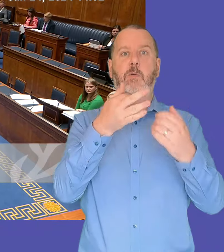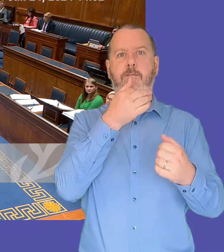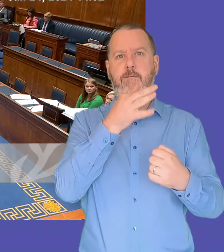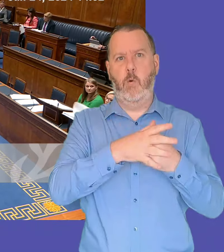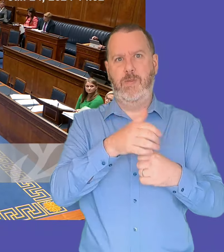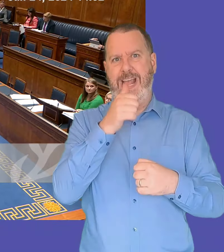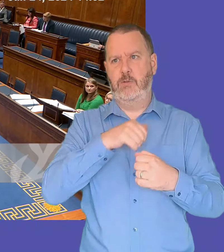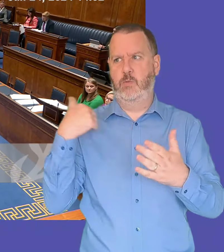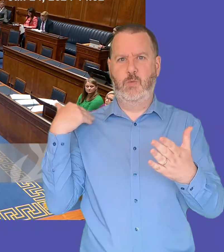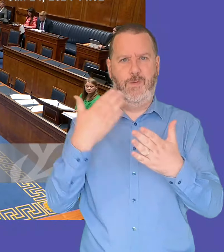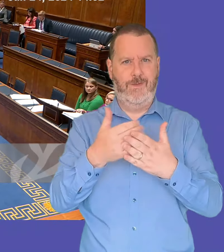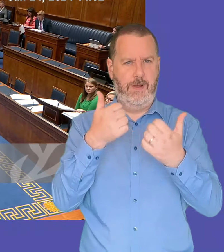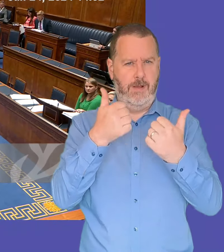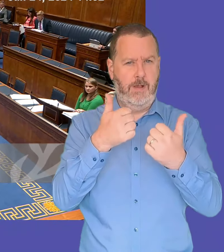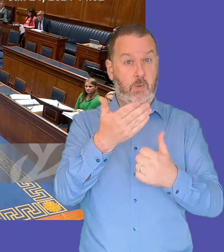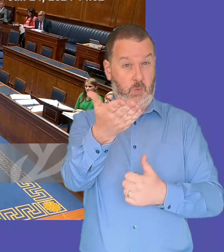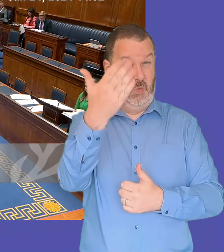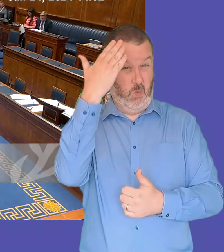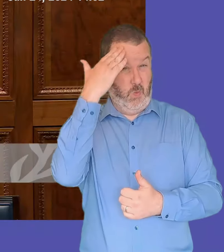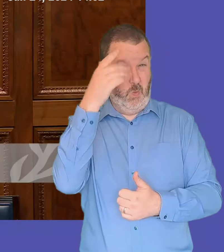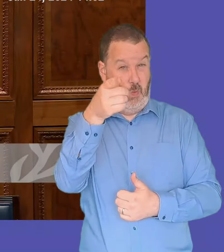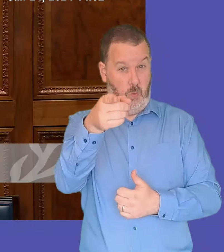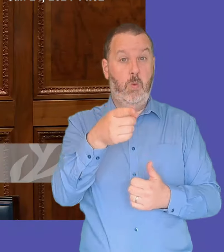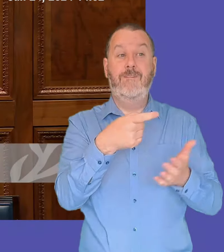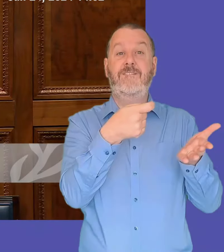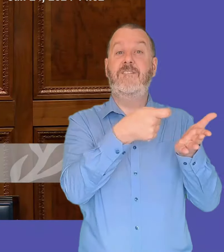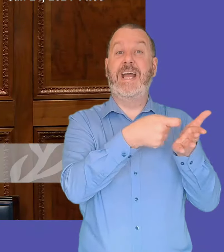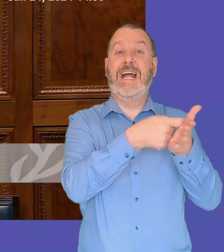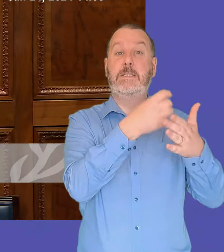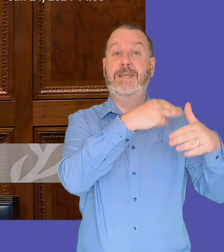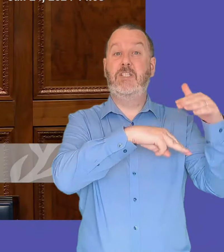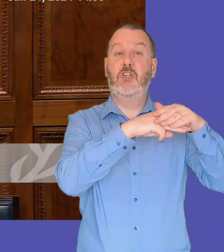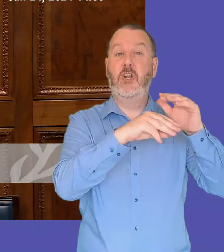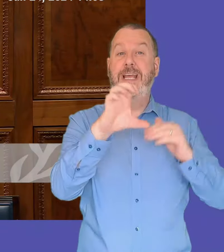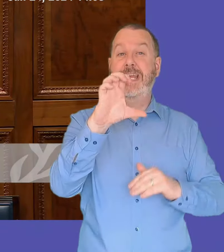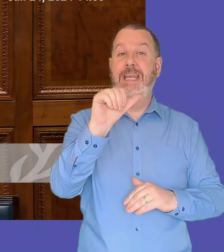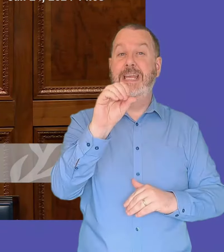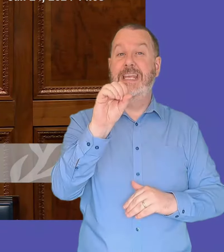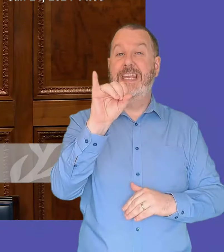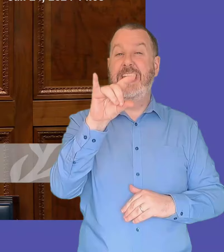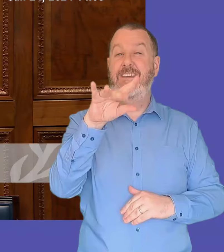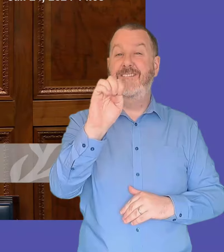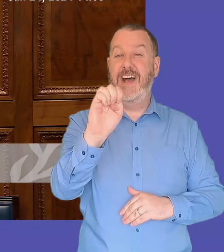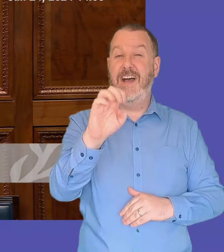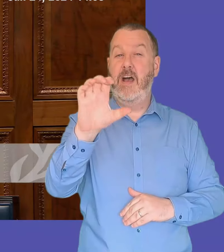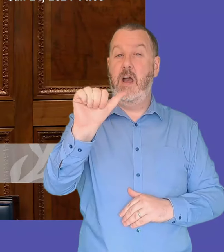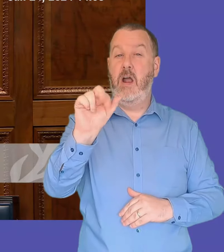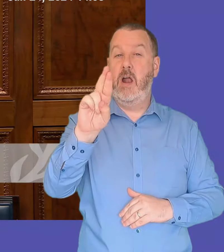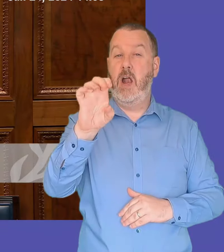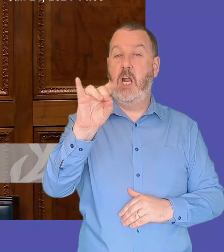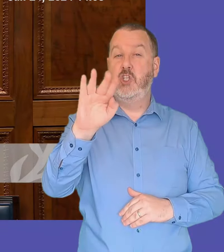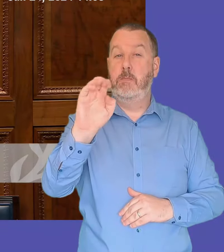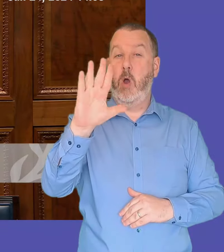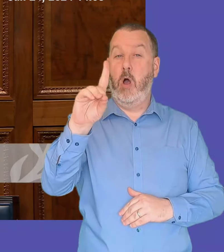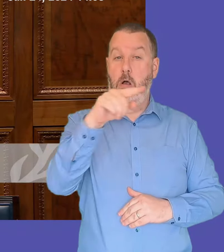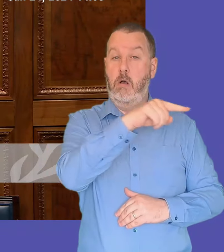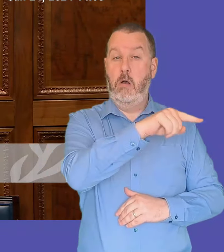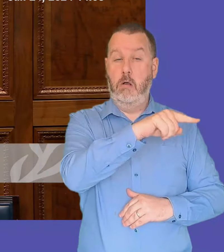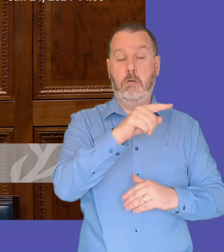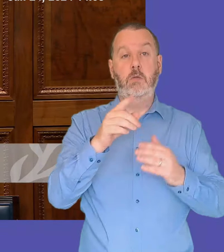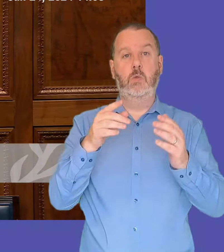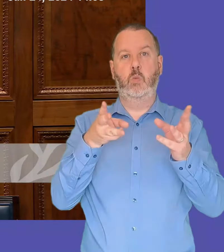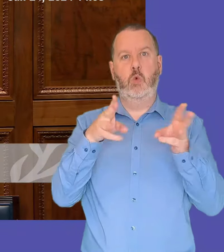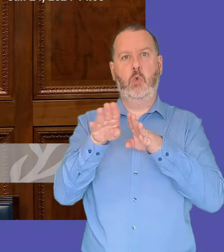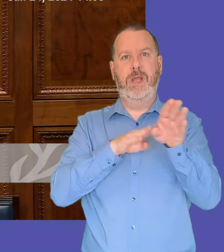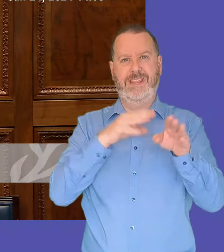and the first minister will know that the finance minister or kiev archibald has been working to get a better financial day from the british